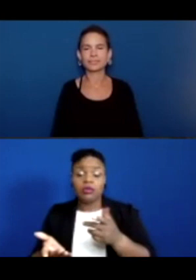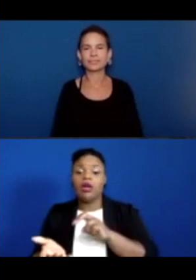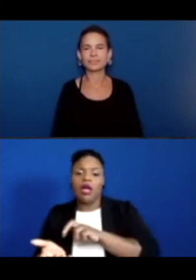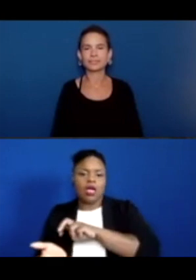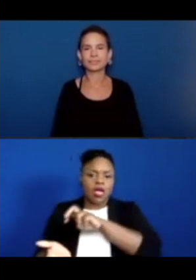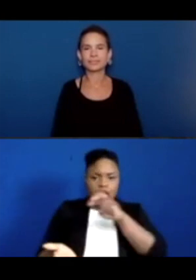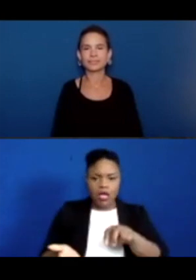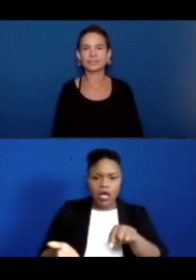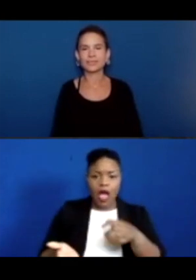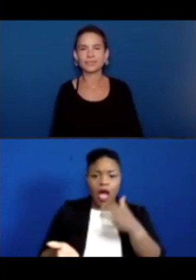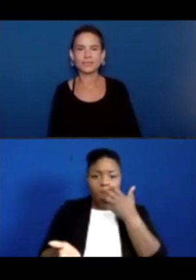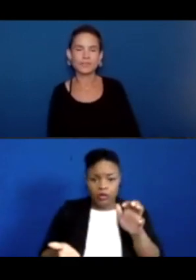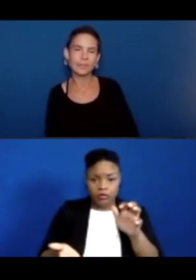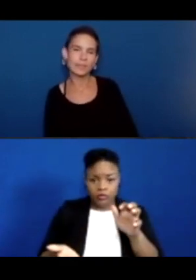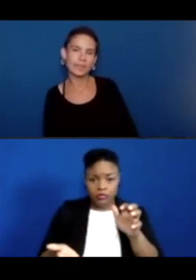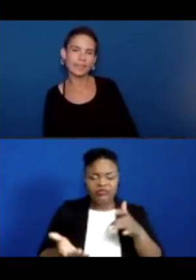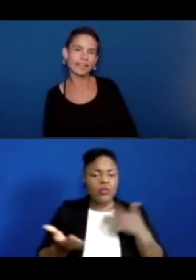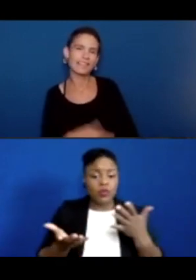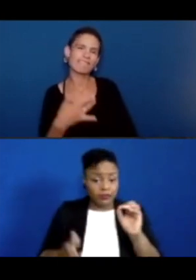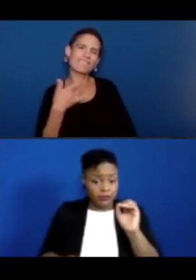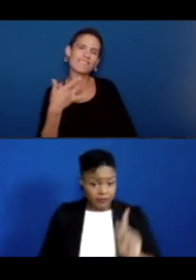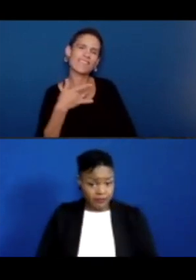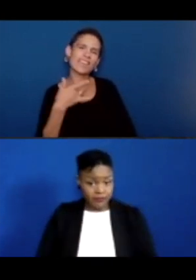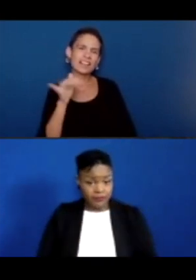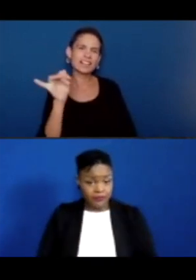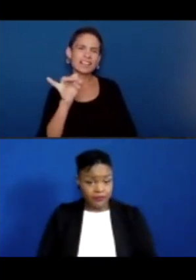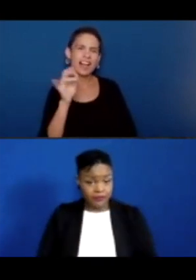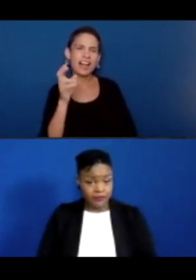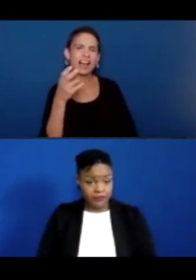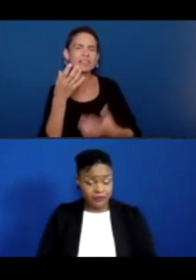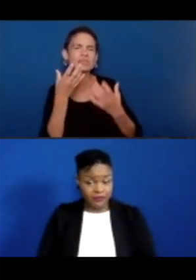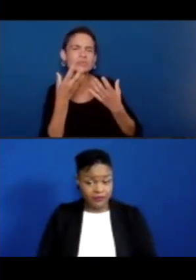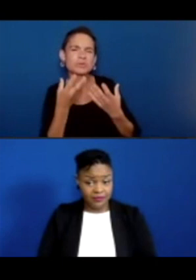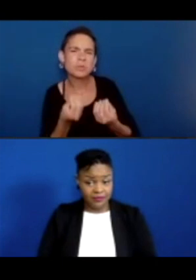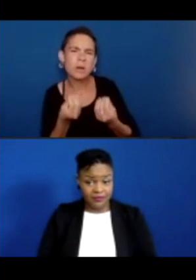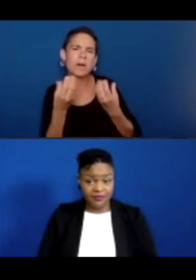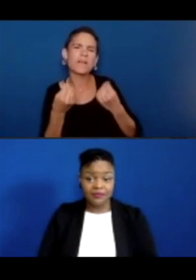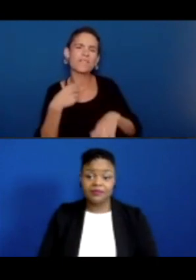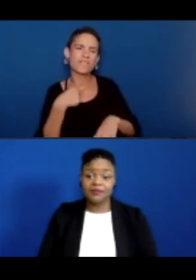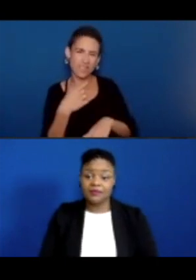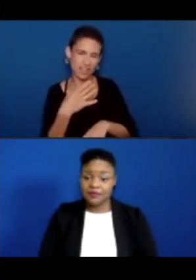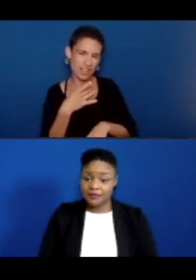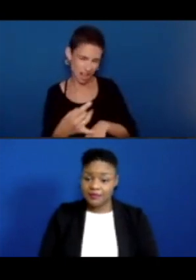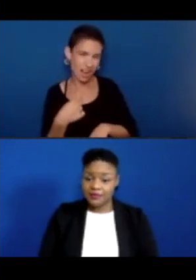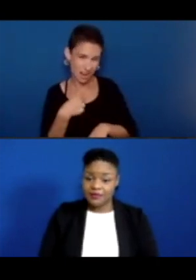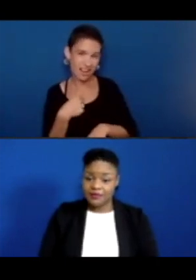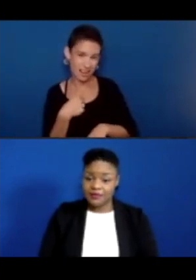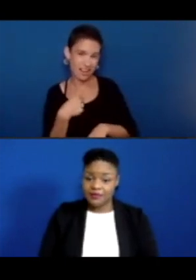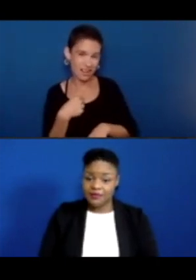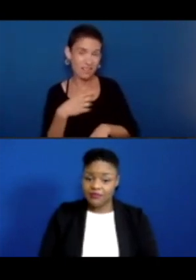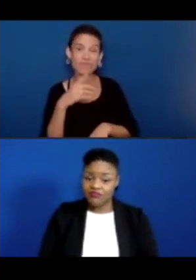It feels like it's really soft, and I like it because it's really,